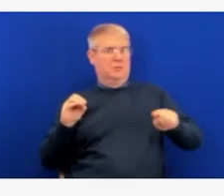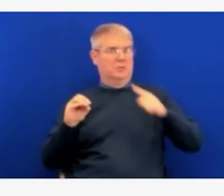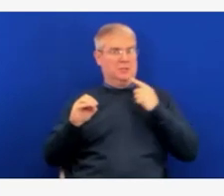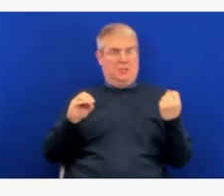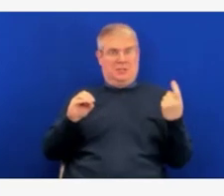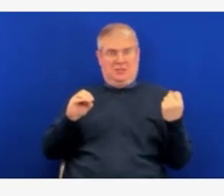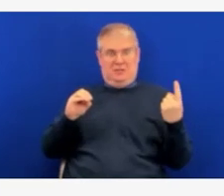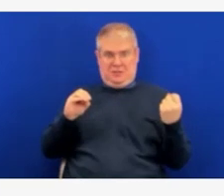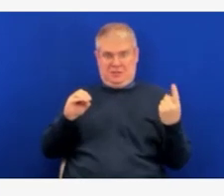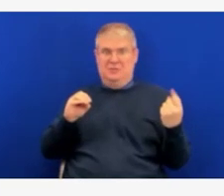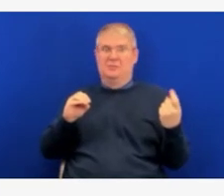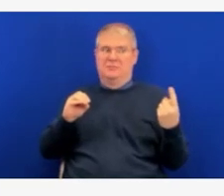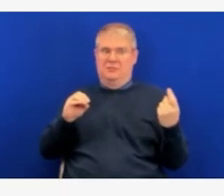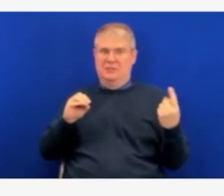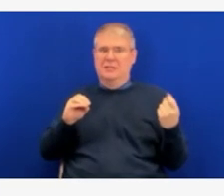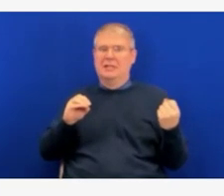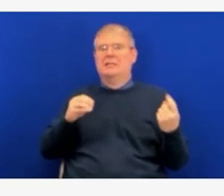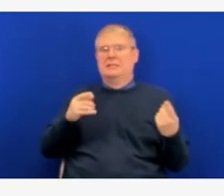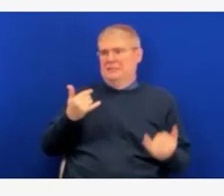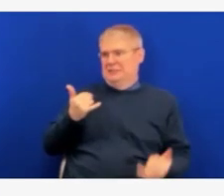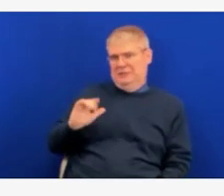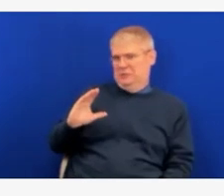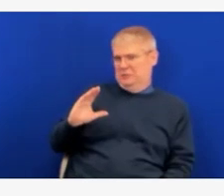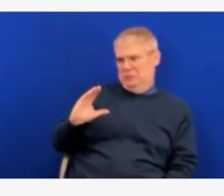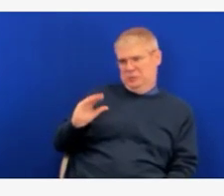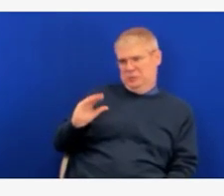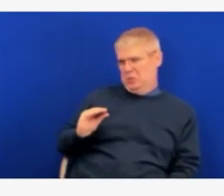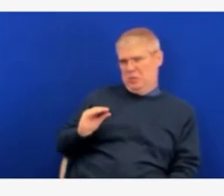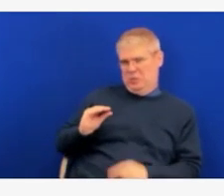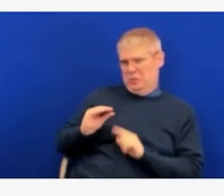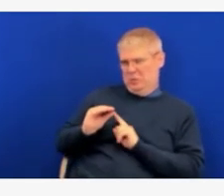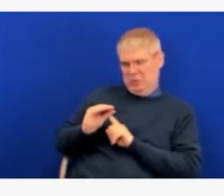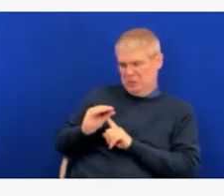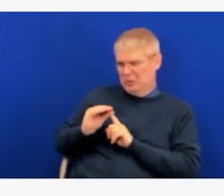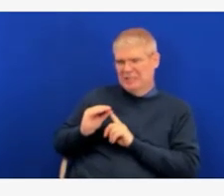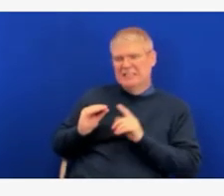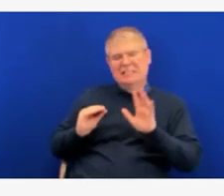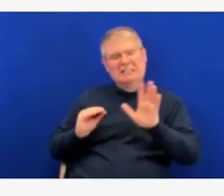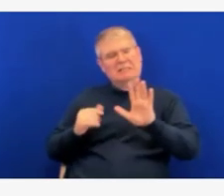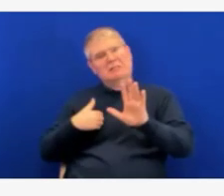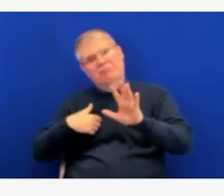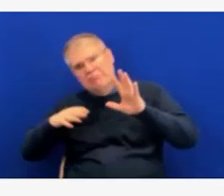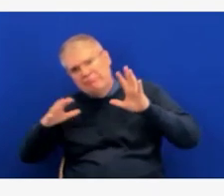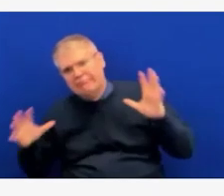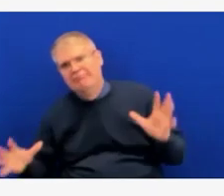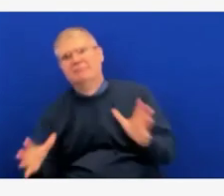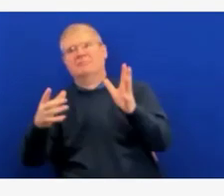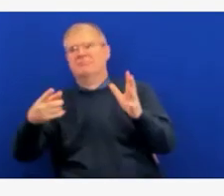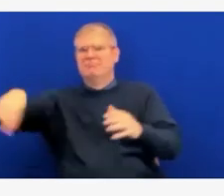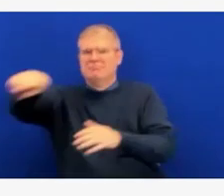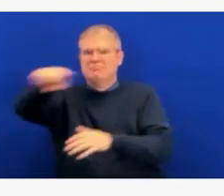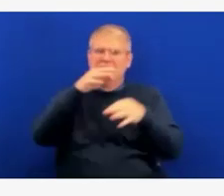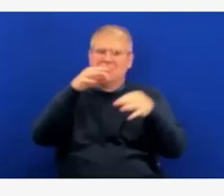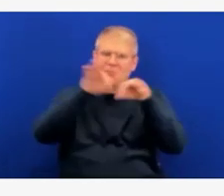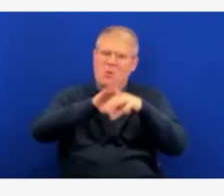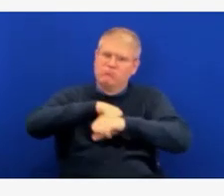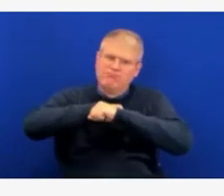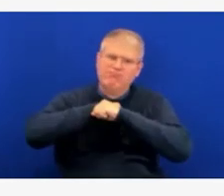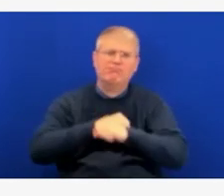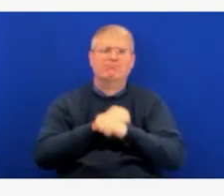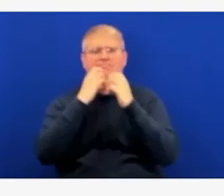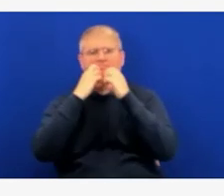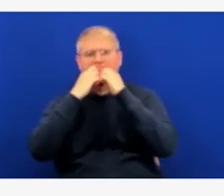provide additional protection to children and adolescents. And with that, I will turn it over to Sarah Leeds. Thank you, Dr. Turner.